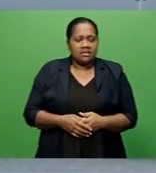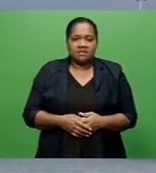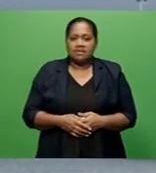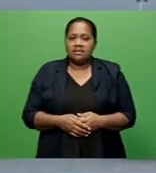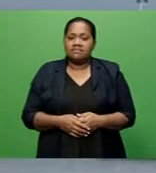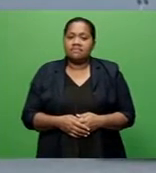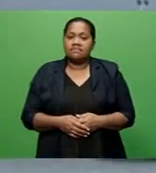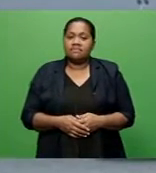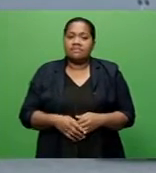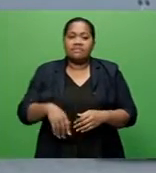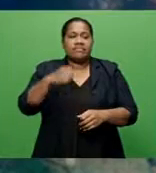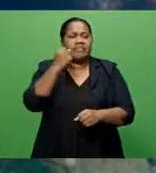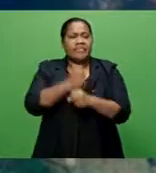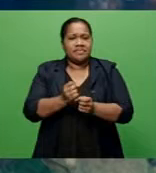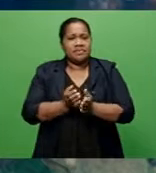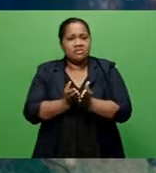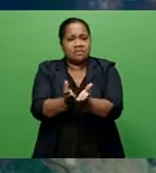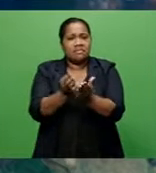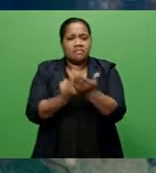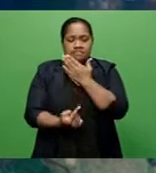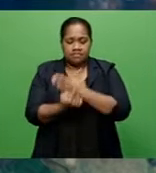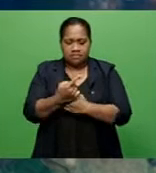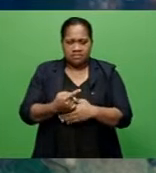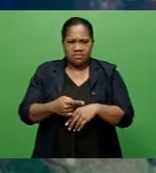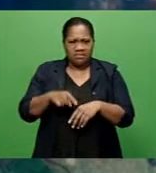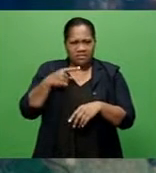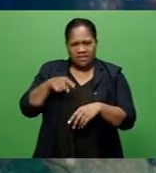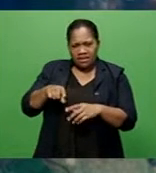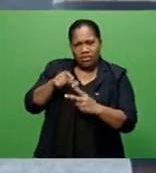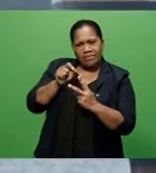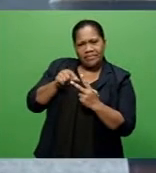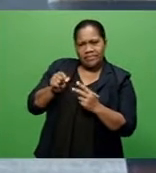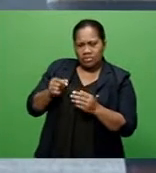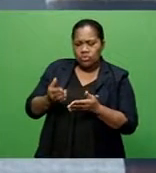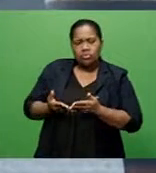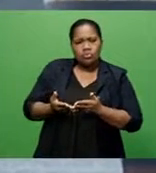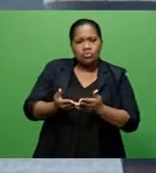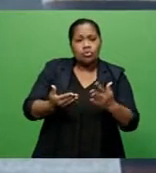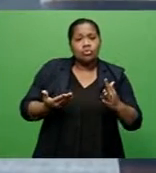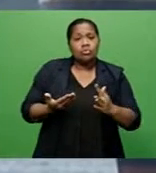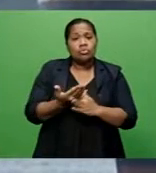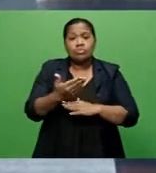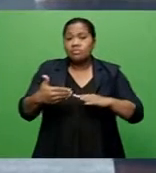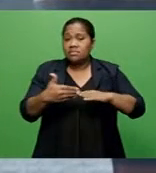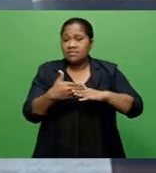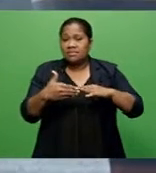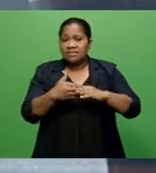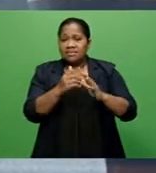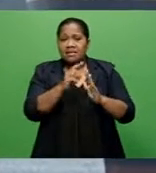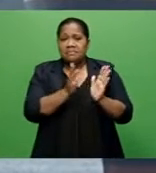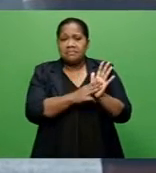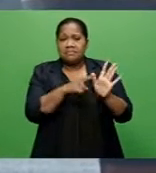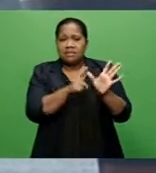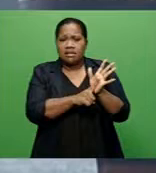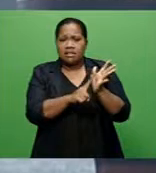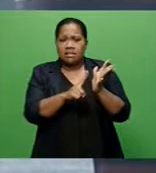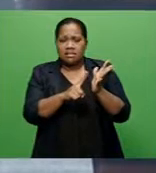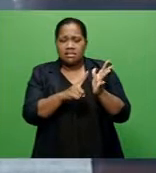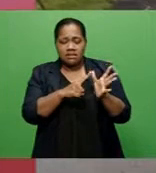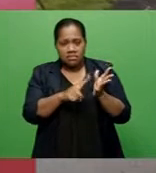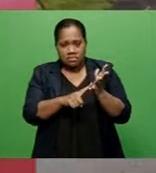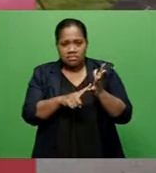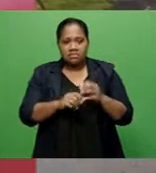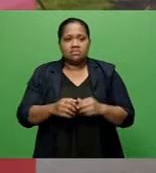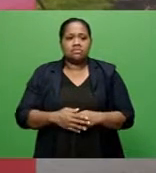Koundra Shipping is exploring the option of sailing to the Malau jetty, which will more than triple the travel time. The traveling